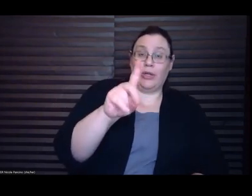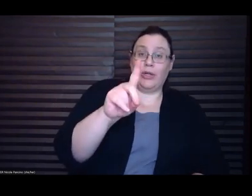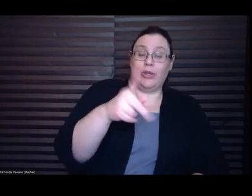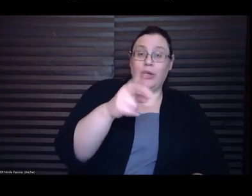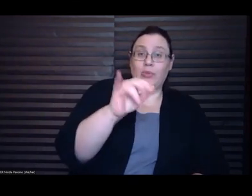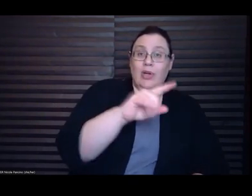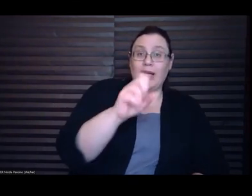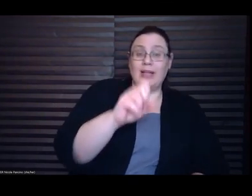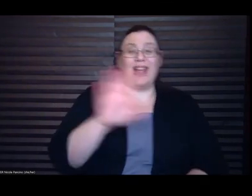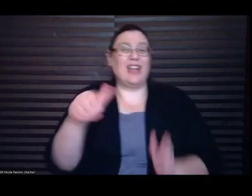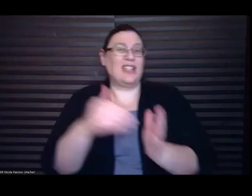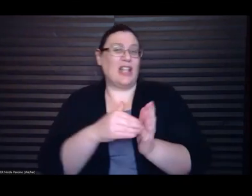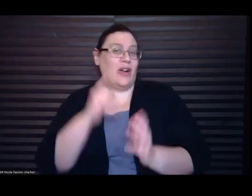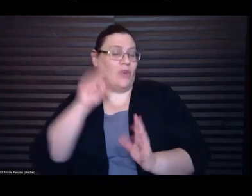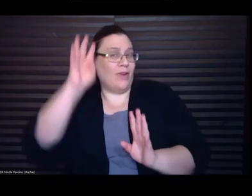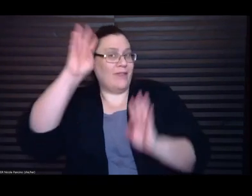novel.